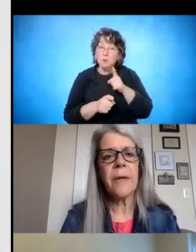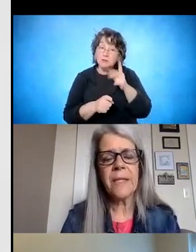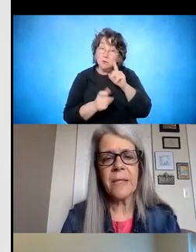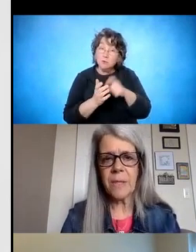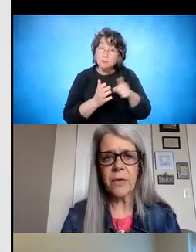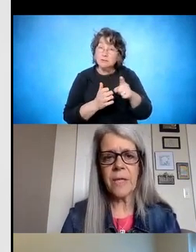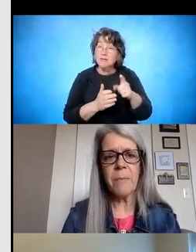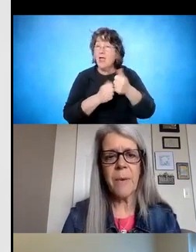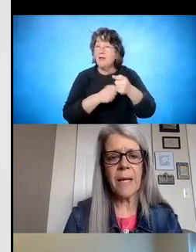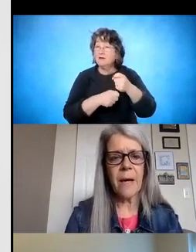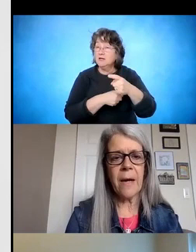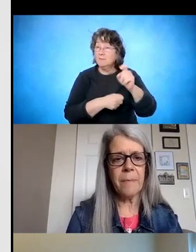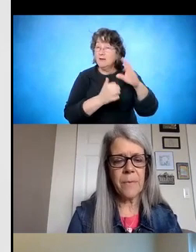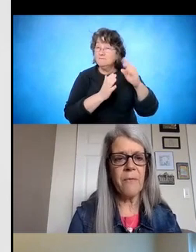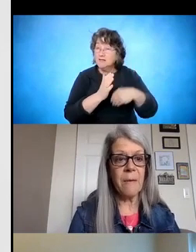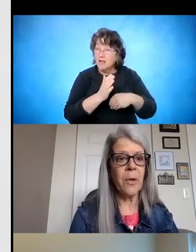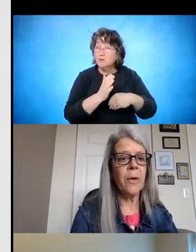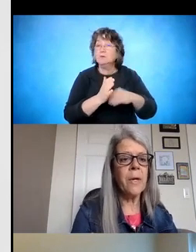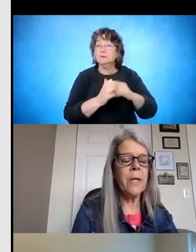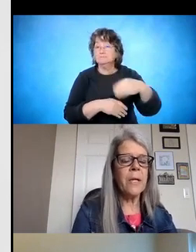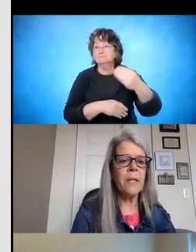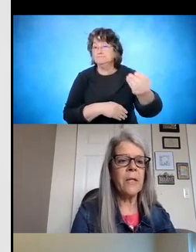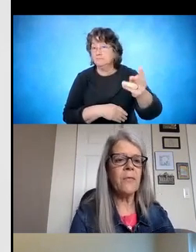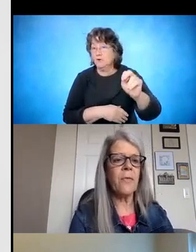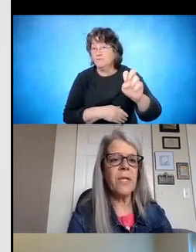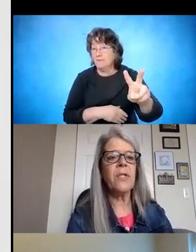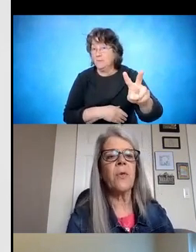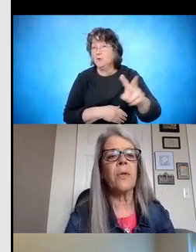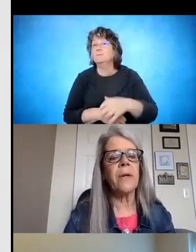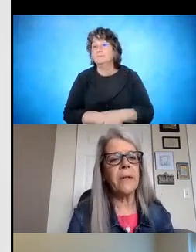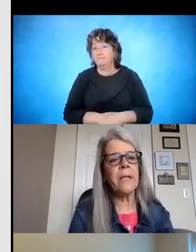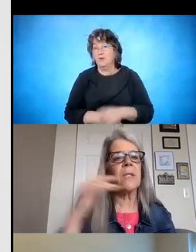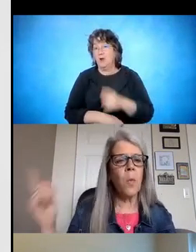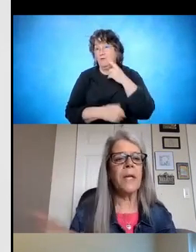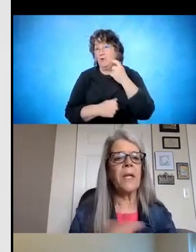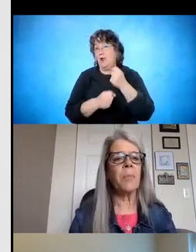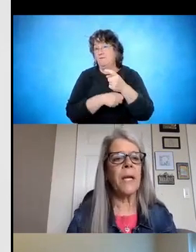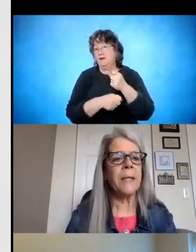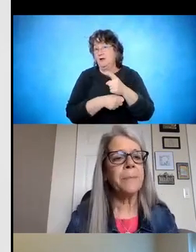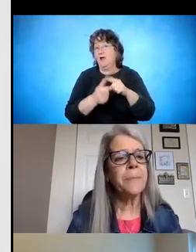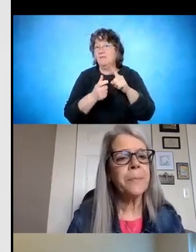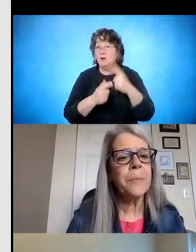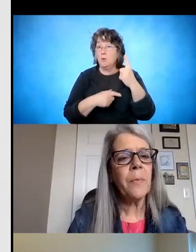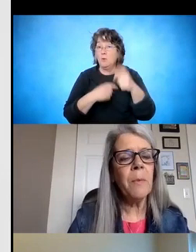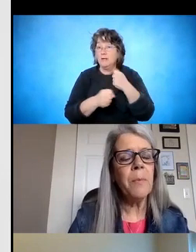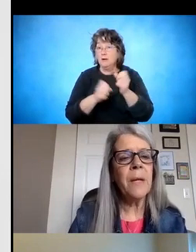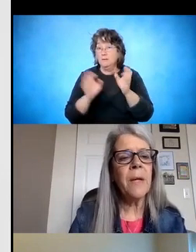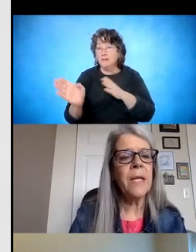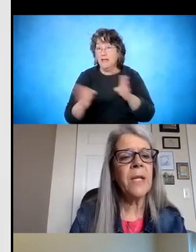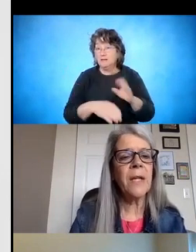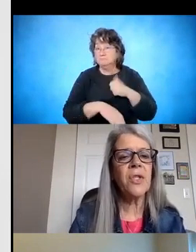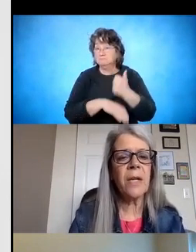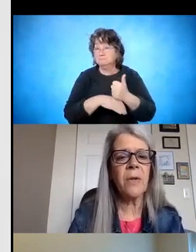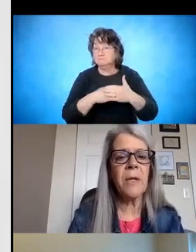school year, has to be turned in by November for each school year, and then it's a one-year plan. But